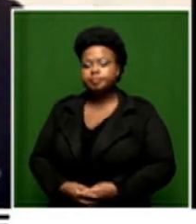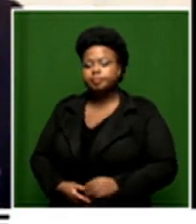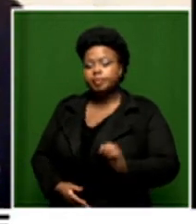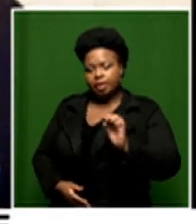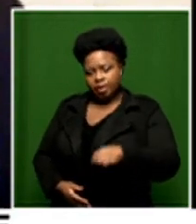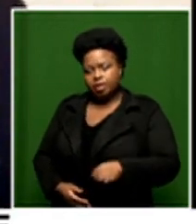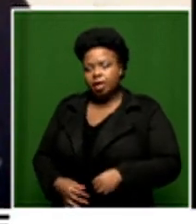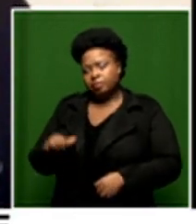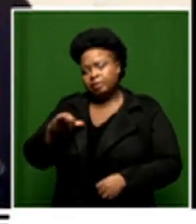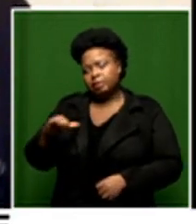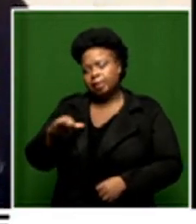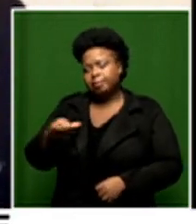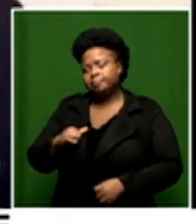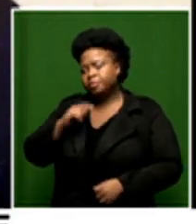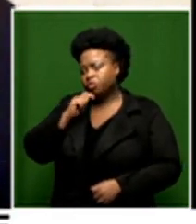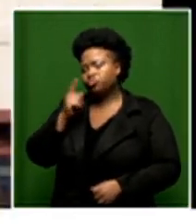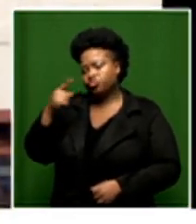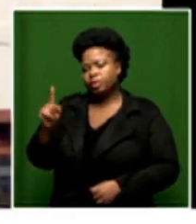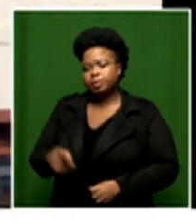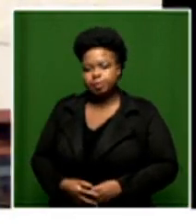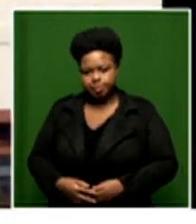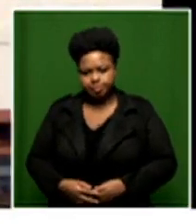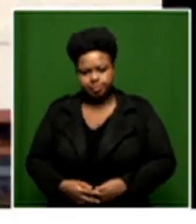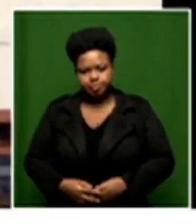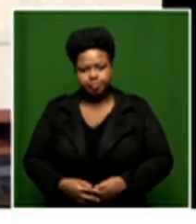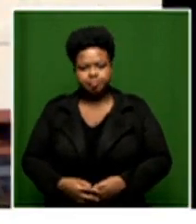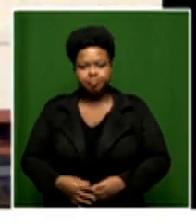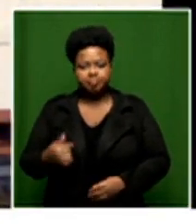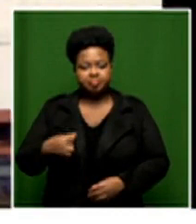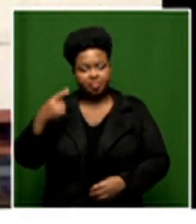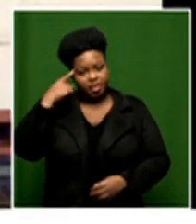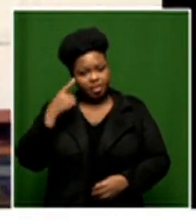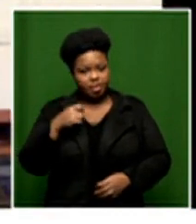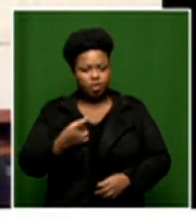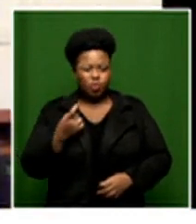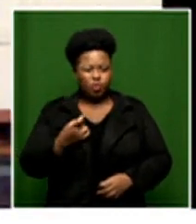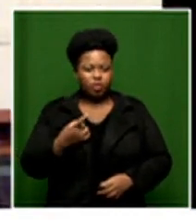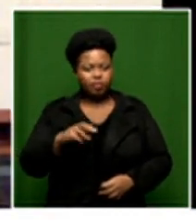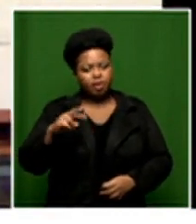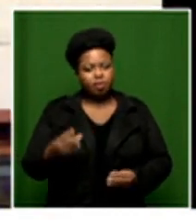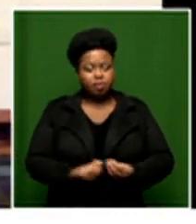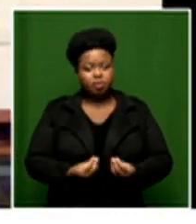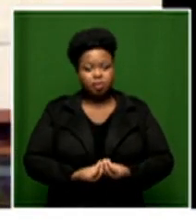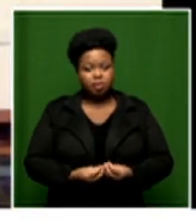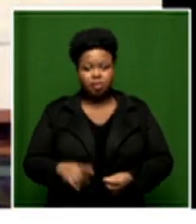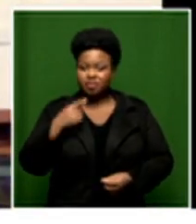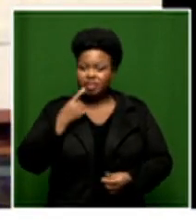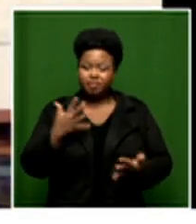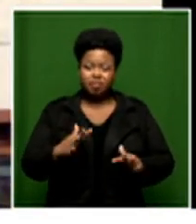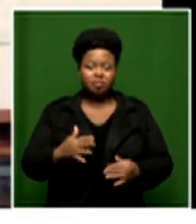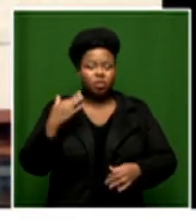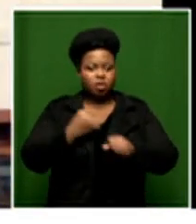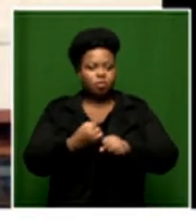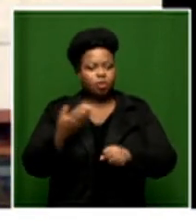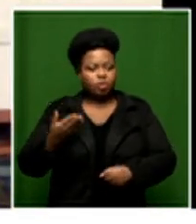i want to echo that sentiment you're absolutely right leanne um i think one of the adages that have been said for decades and